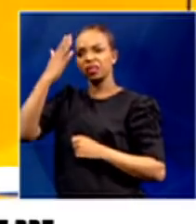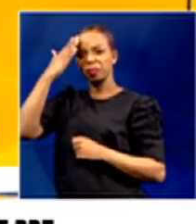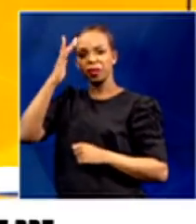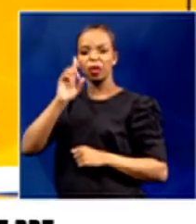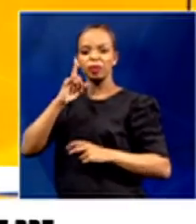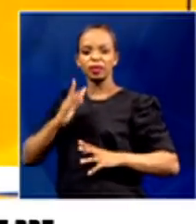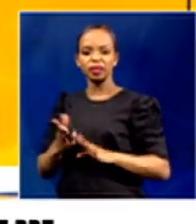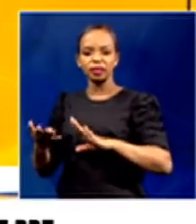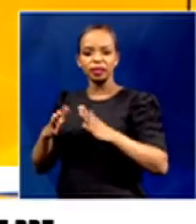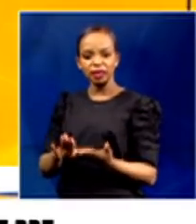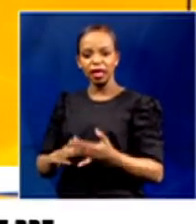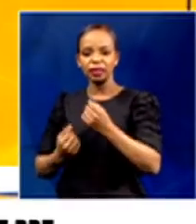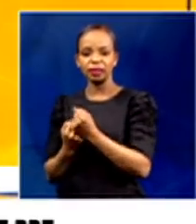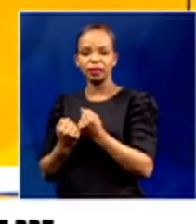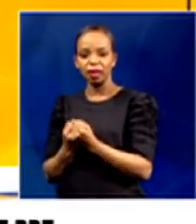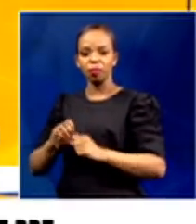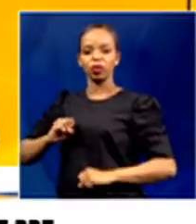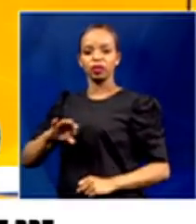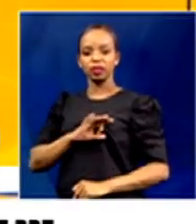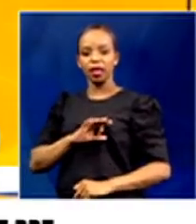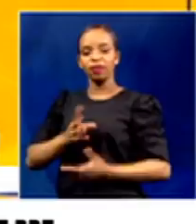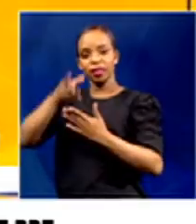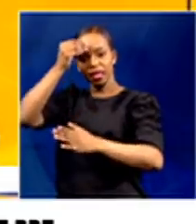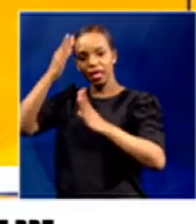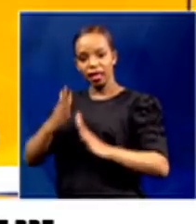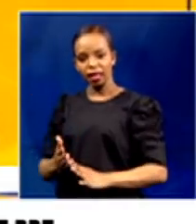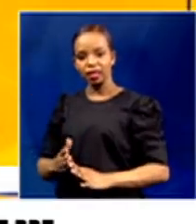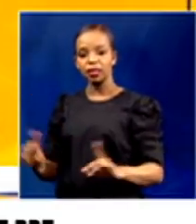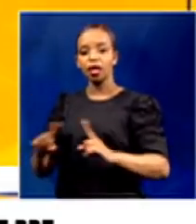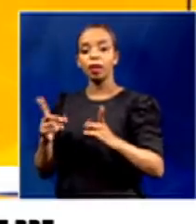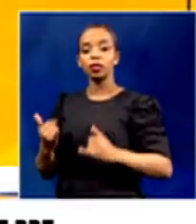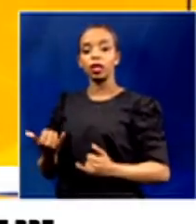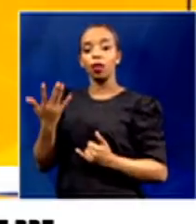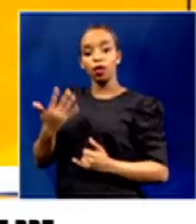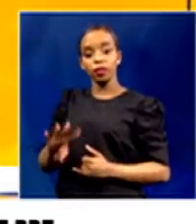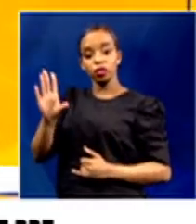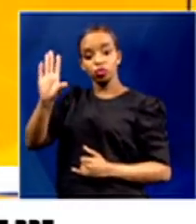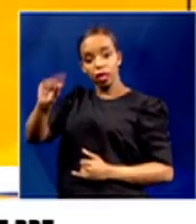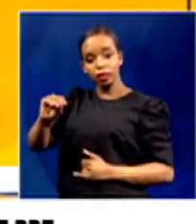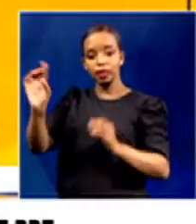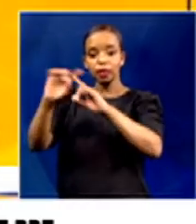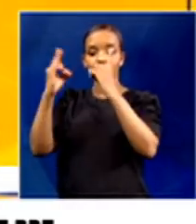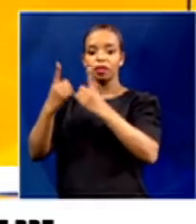staff. So that psychosocial support, have you asked the department and what has been their response?